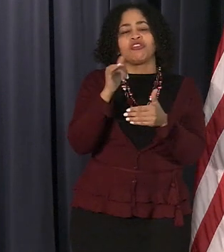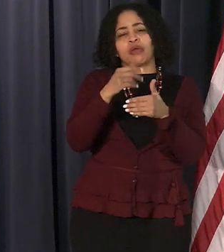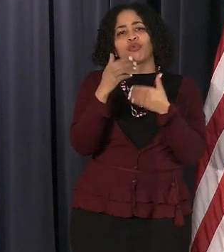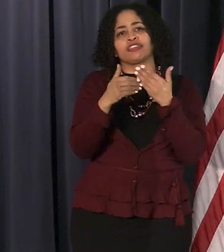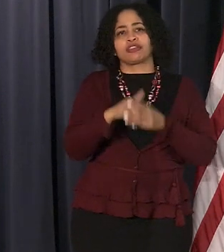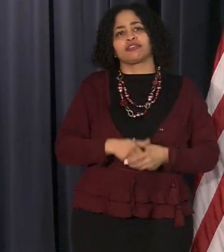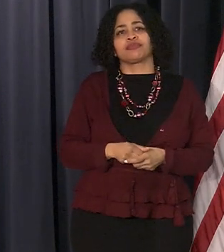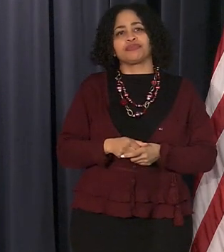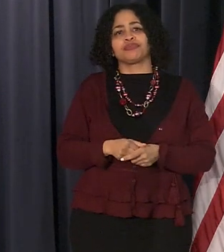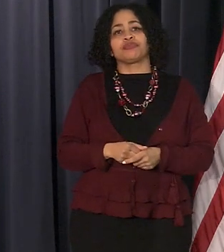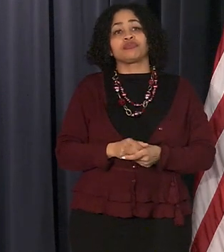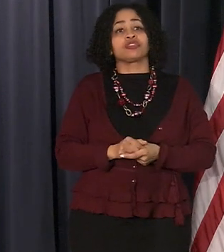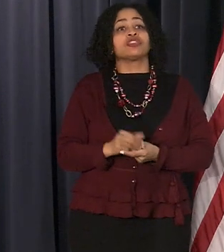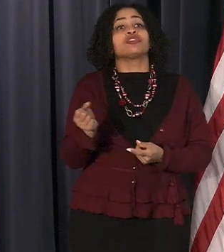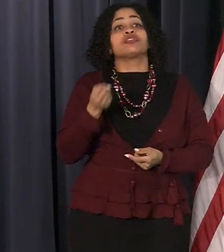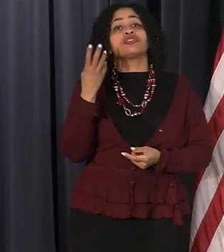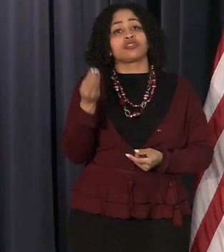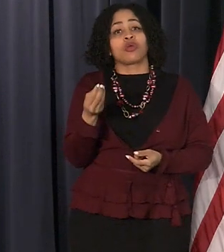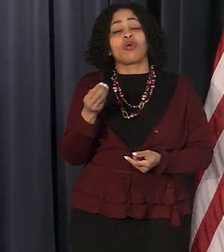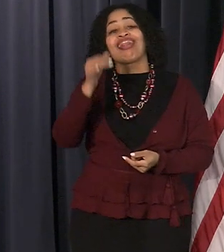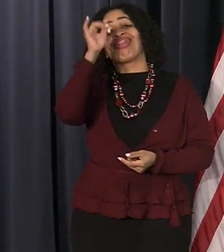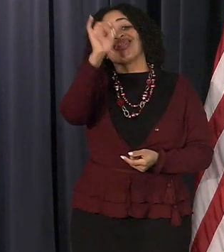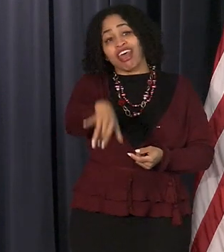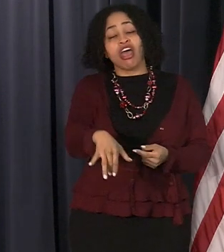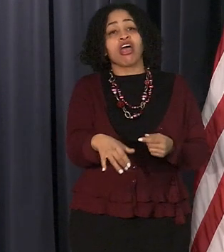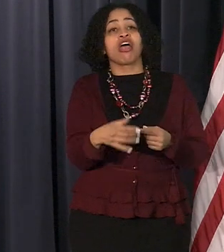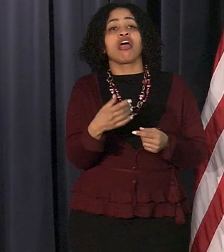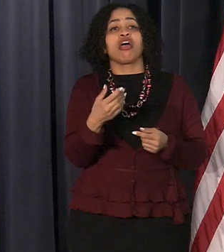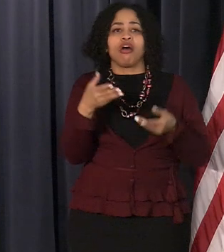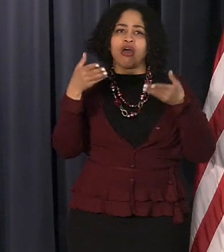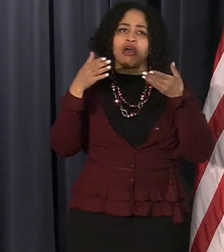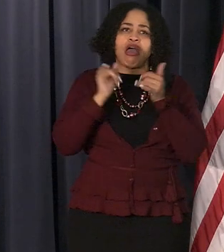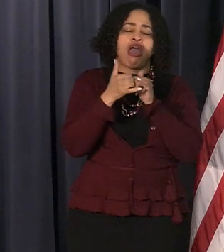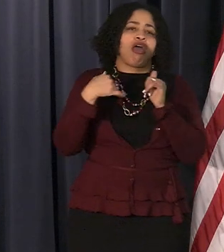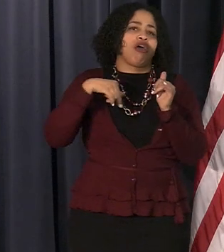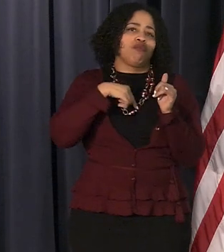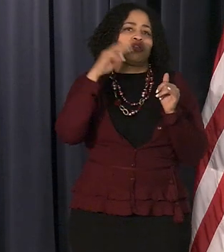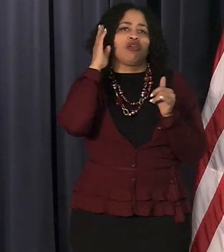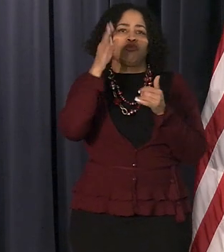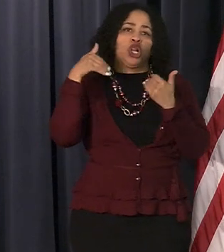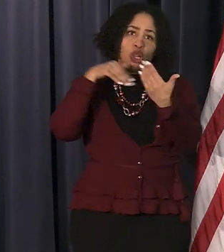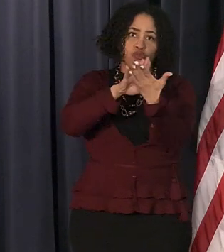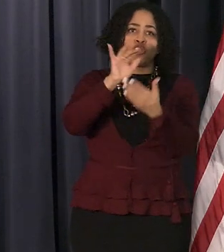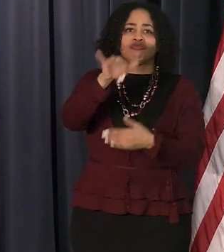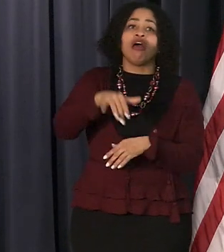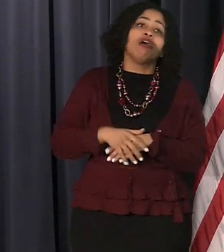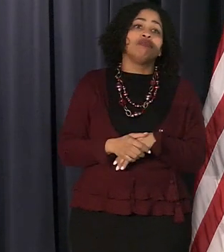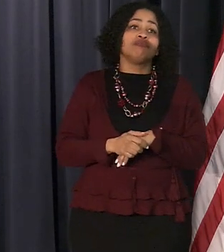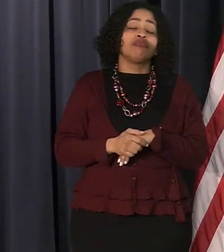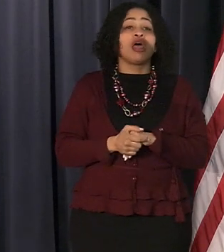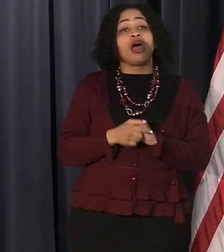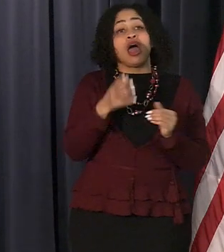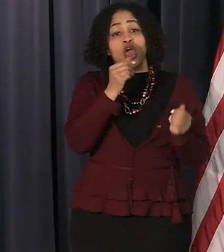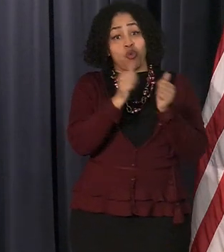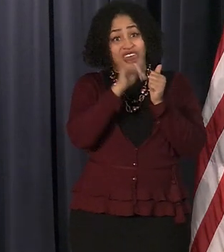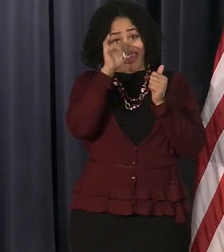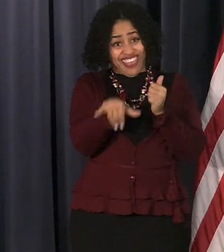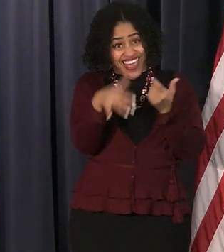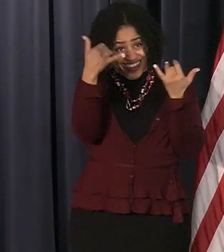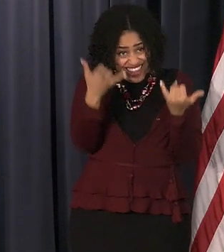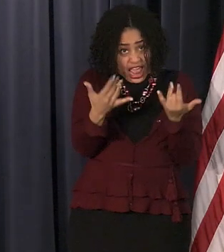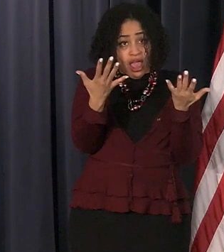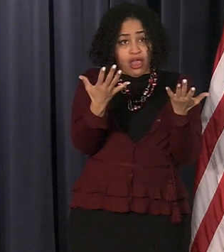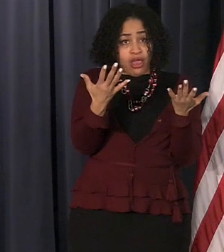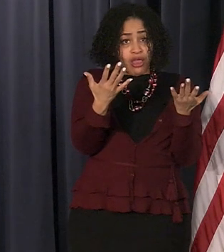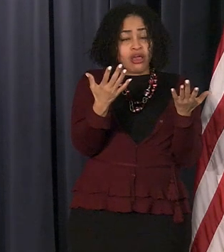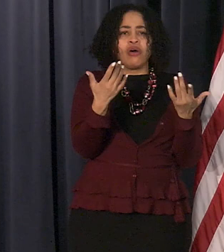process uh and so that is the way that we are going to approach this uh and with that uh